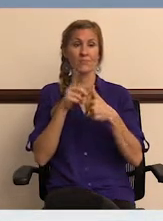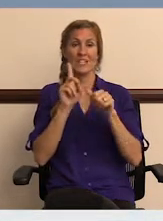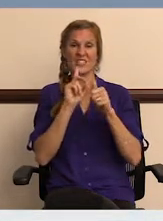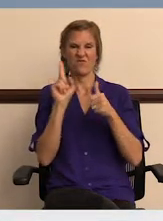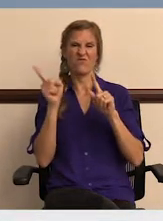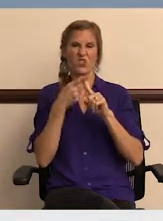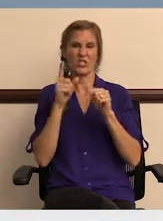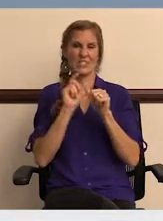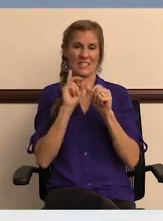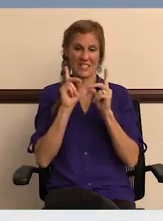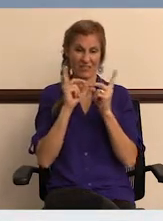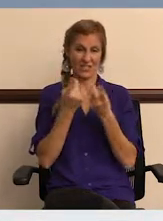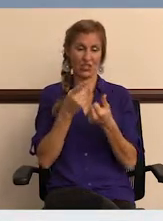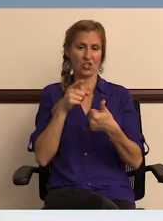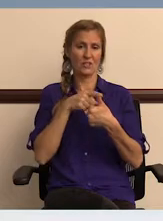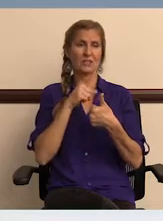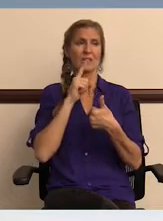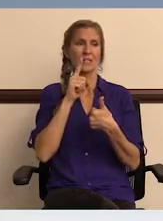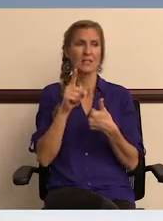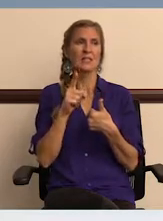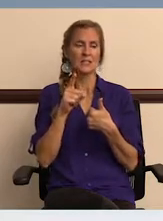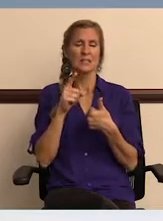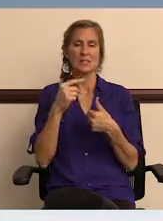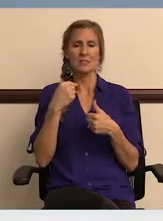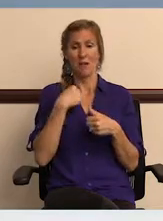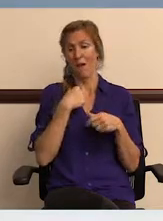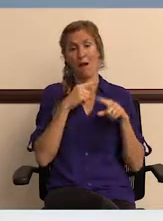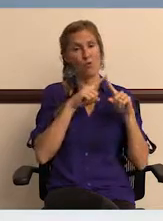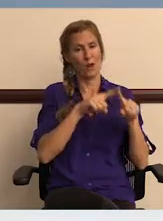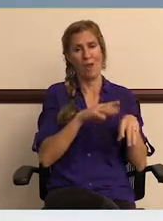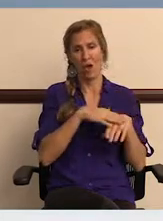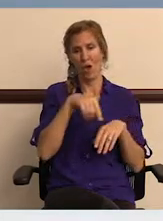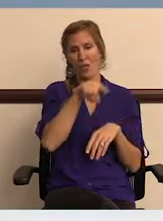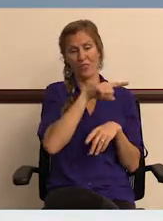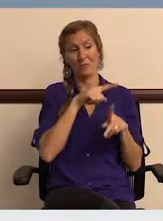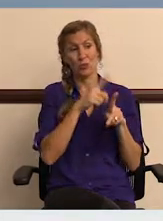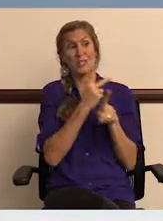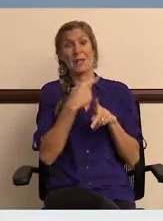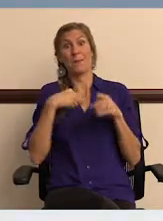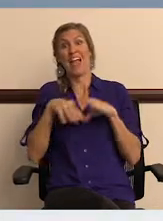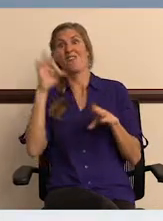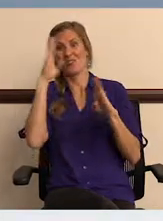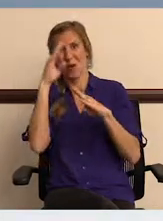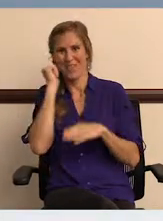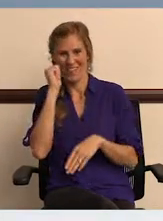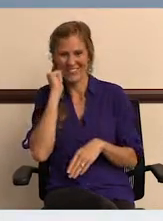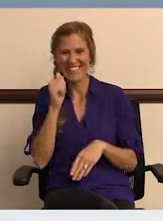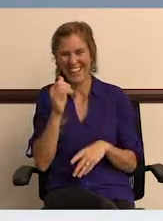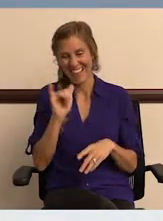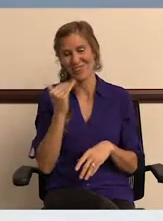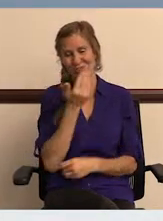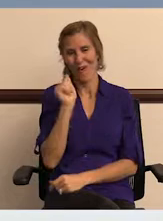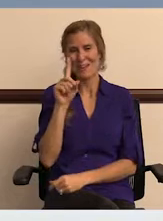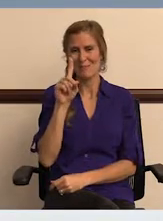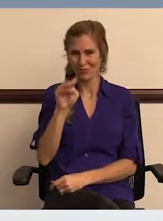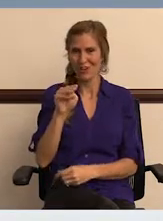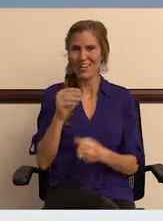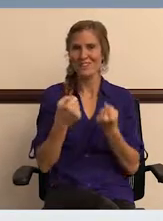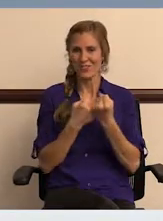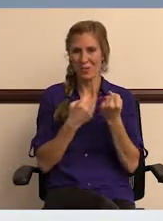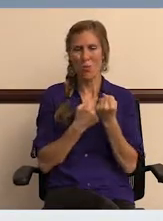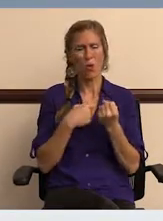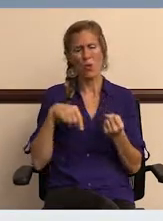The first division that I'd like to talk about is the one that I rely on to keep me out of trouble every day, right? It's our administrative